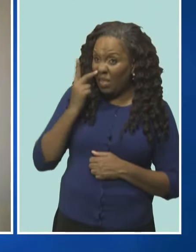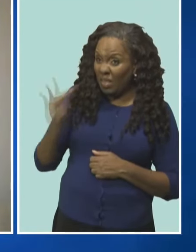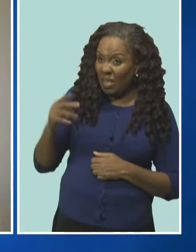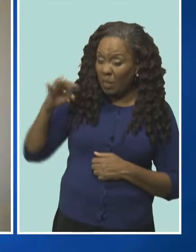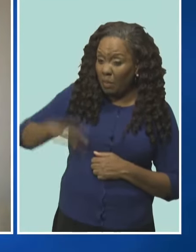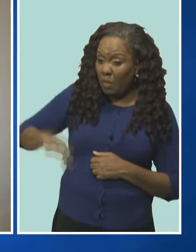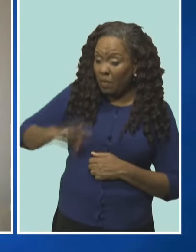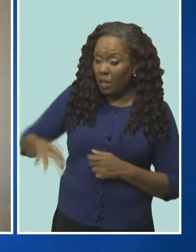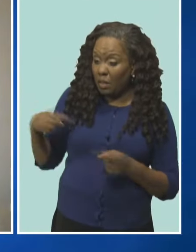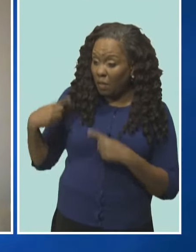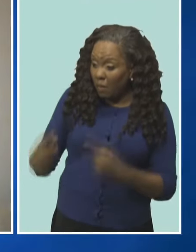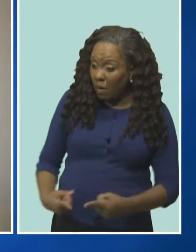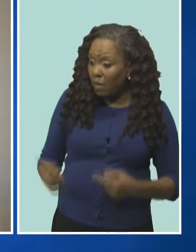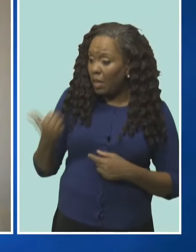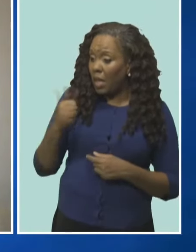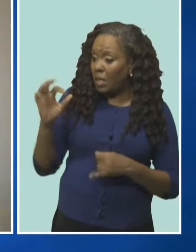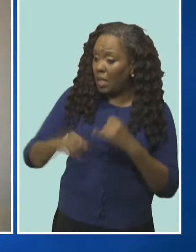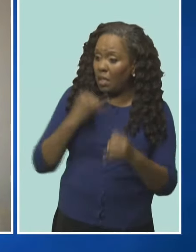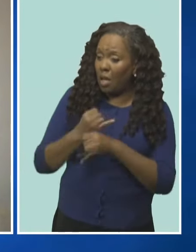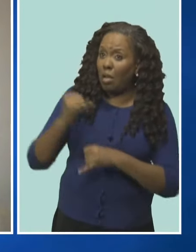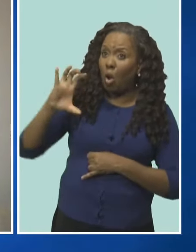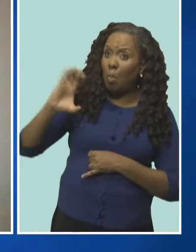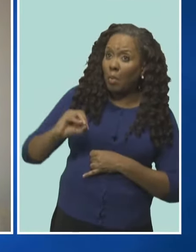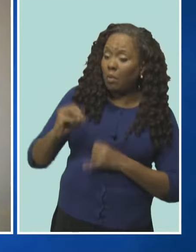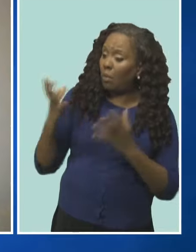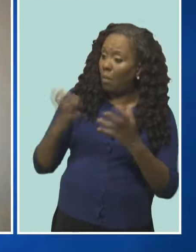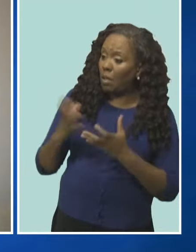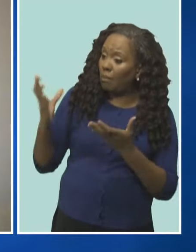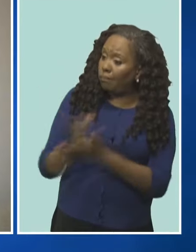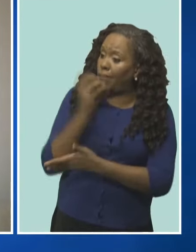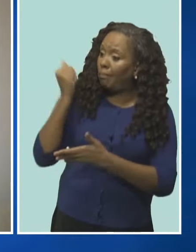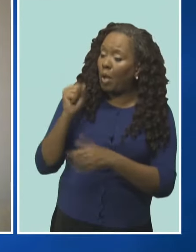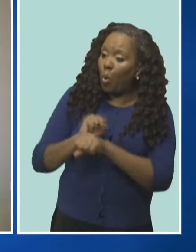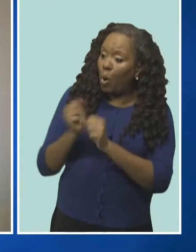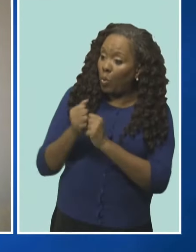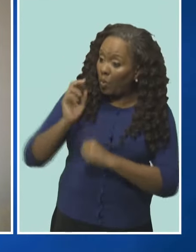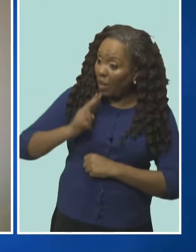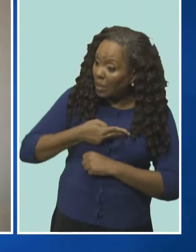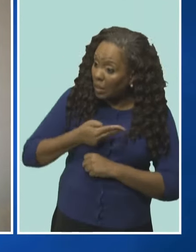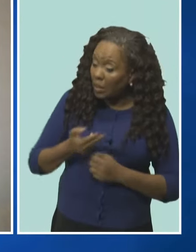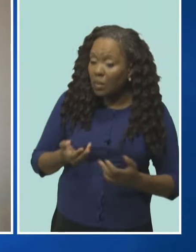any international companies coming in and taking advantage of those, or local companies as well?